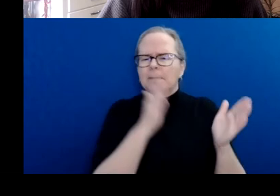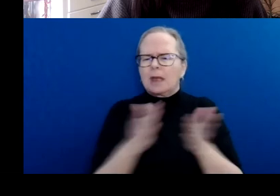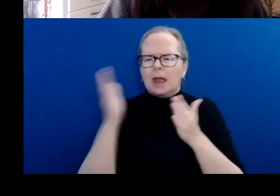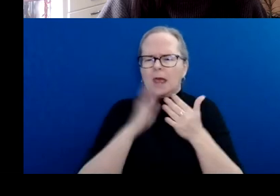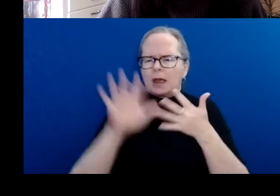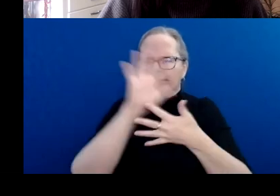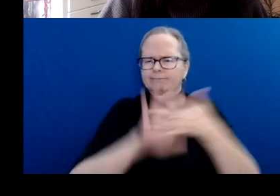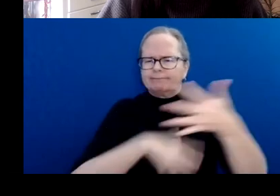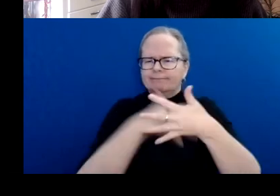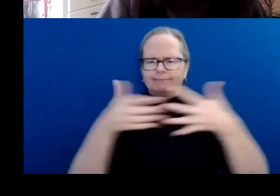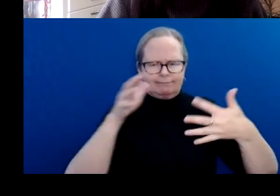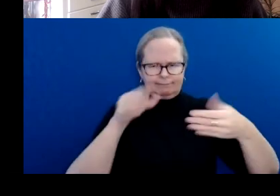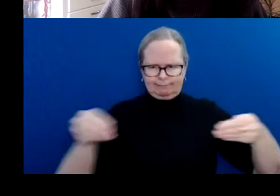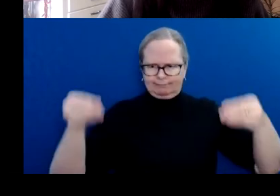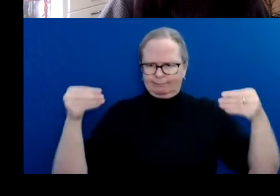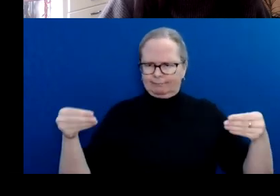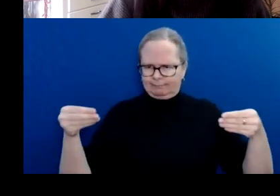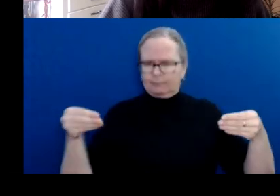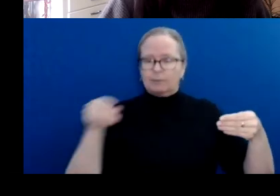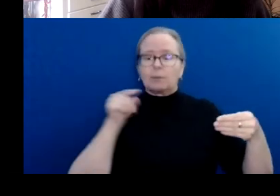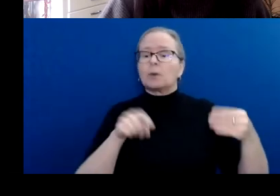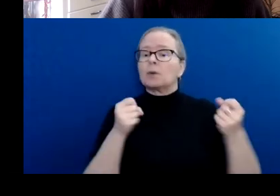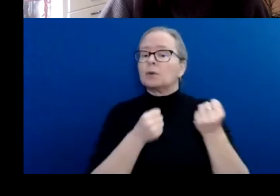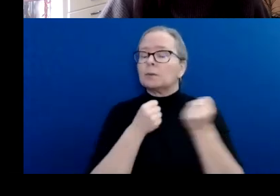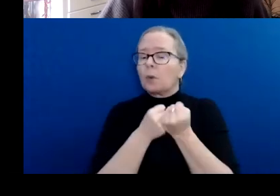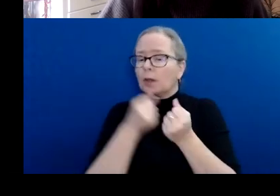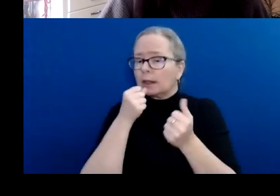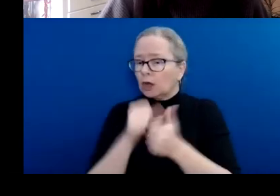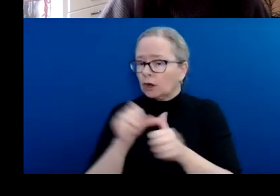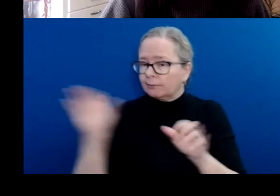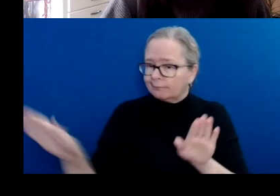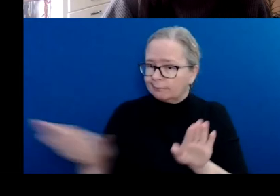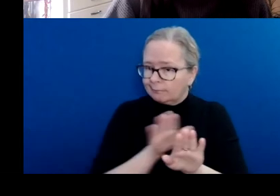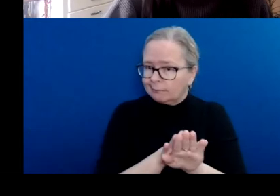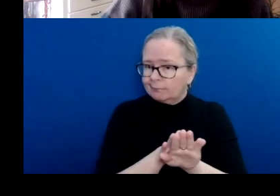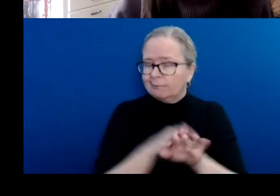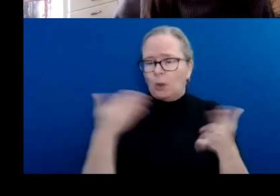or CVs from others involved, such as a mentor or instructor.